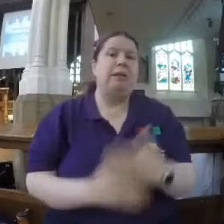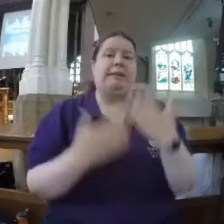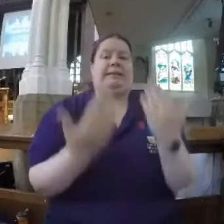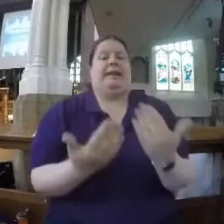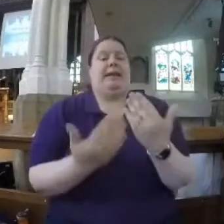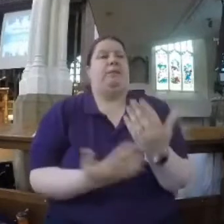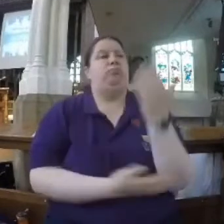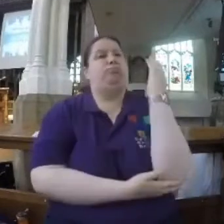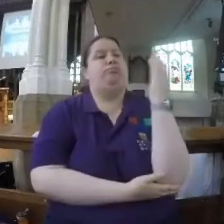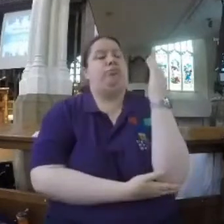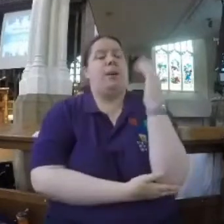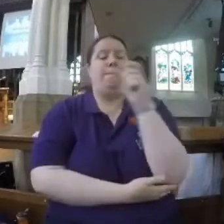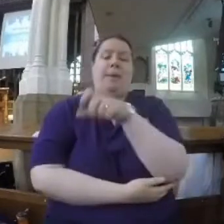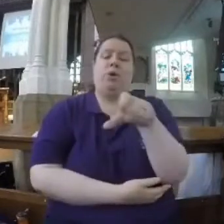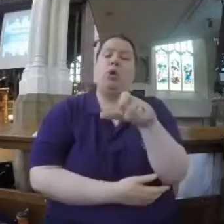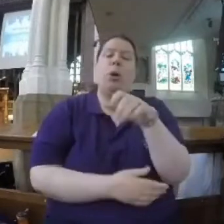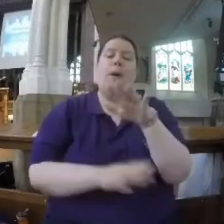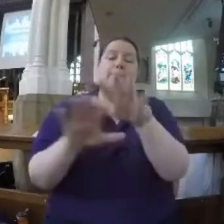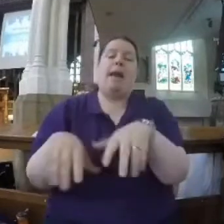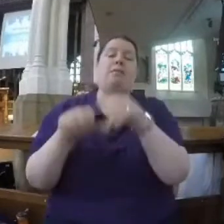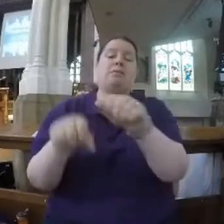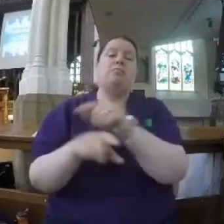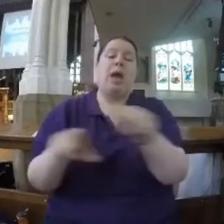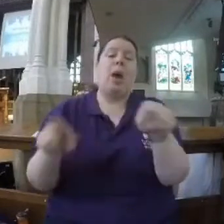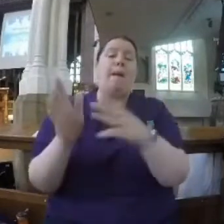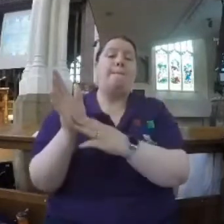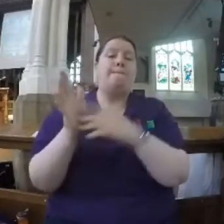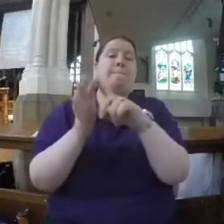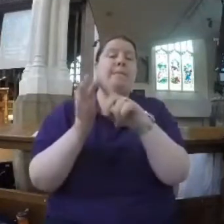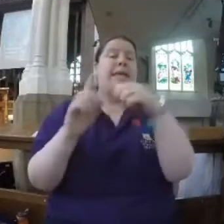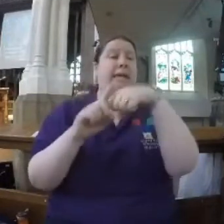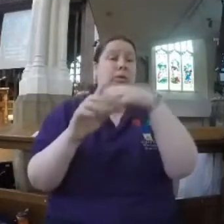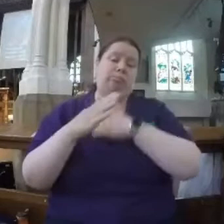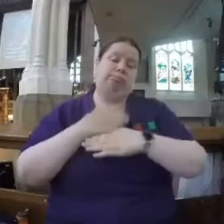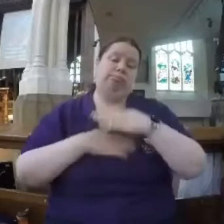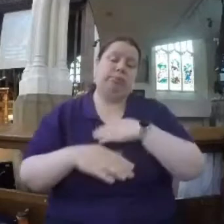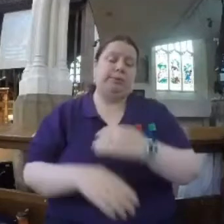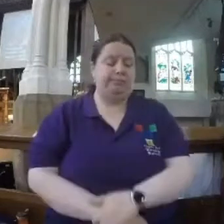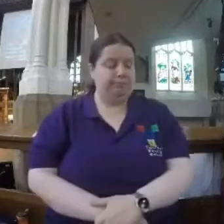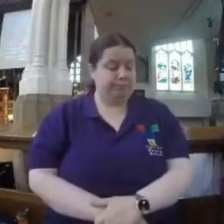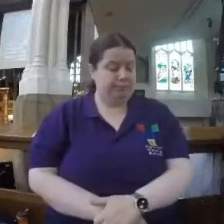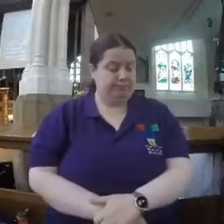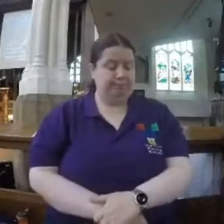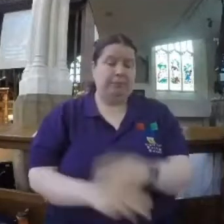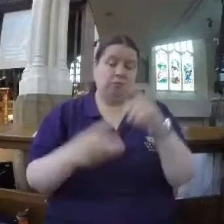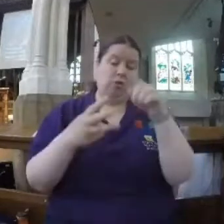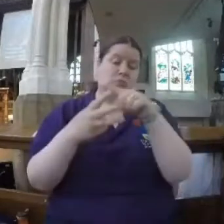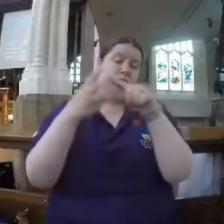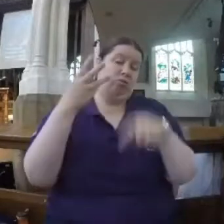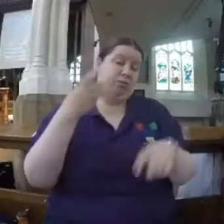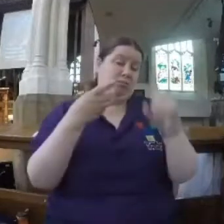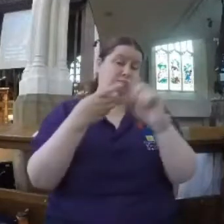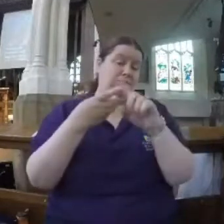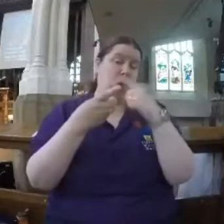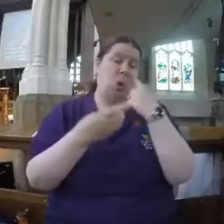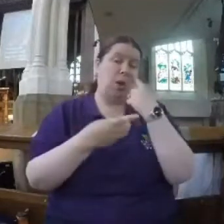to speak over blessed are the meek, and I'm going to break it into three parts. Firstly, I'm going to think about the Beatitudes in